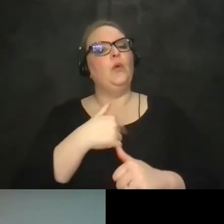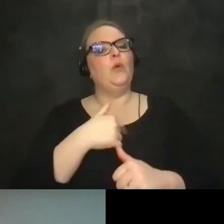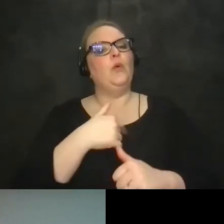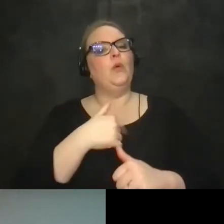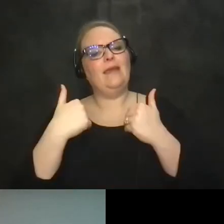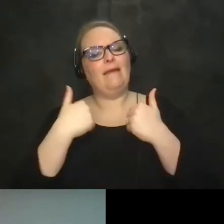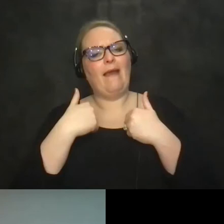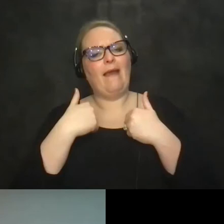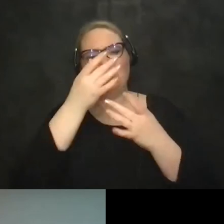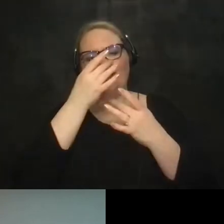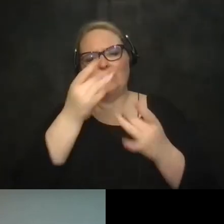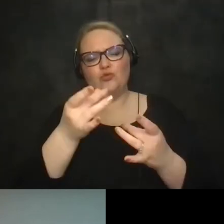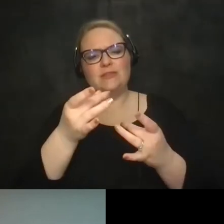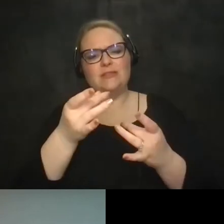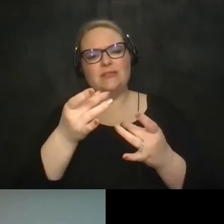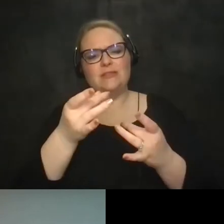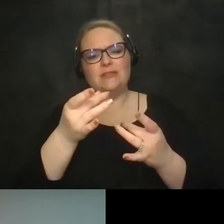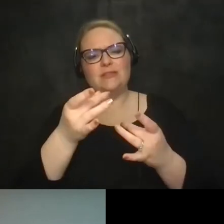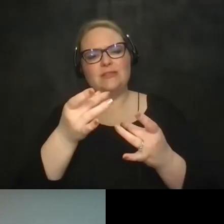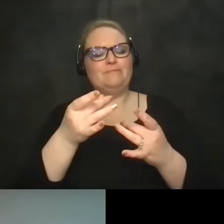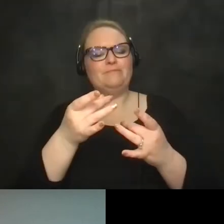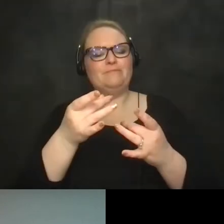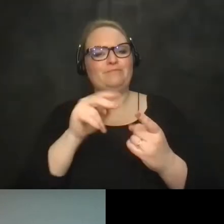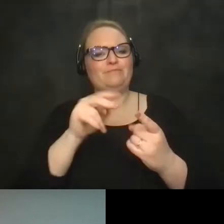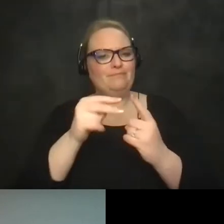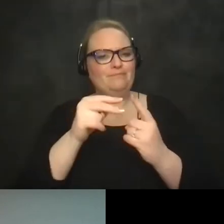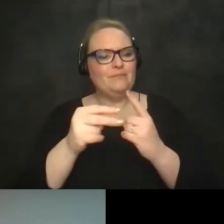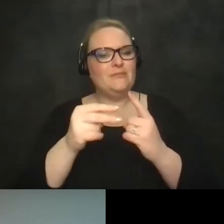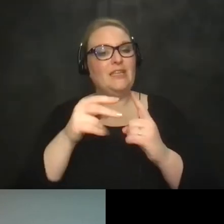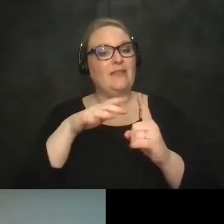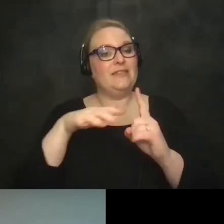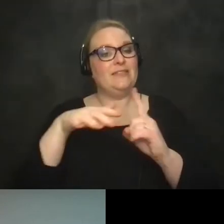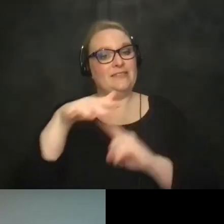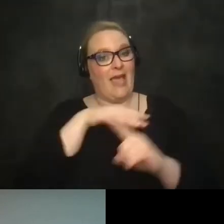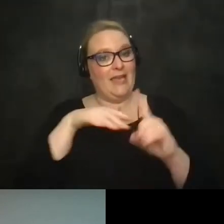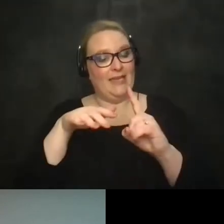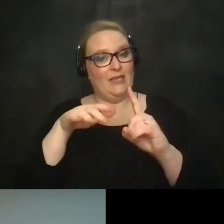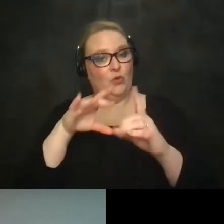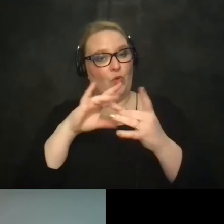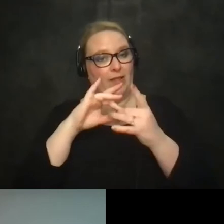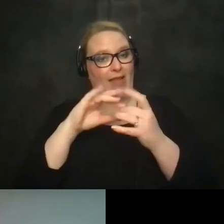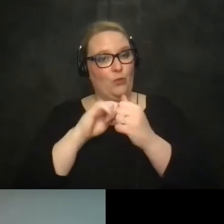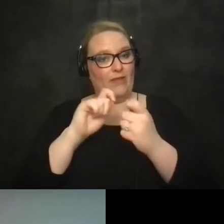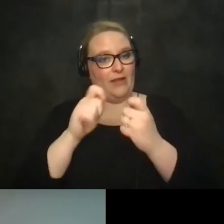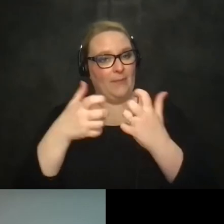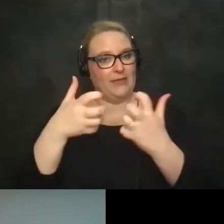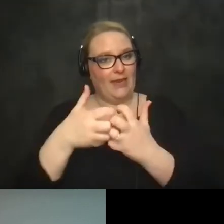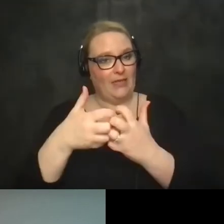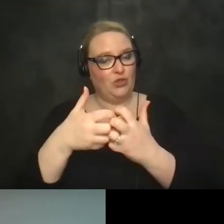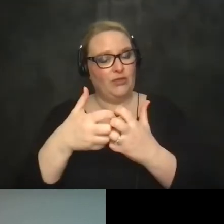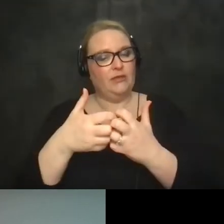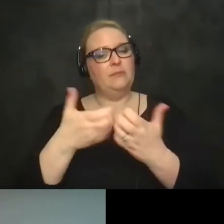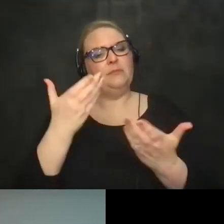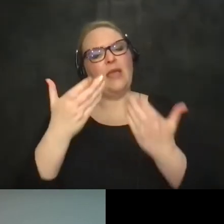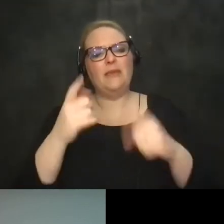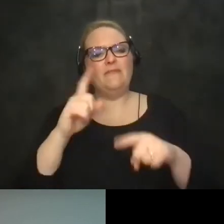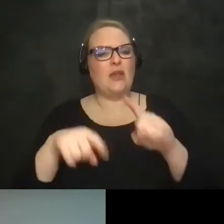interesting position where uh the setting within which the accommodation is going to be made may vary from week to